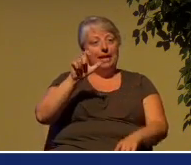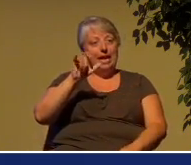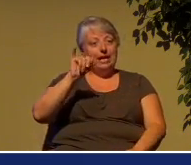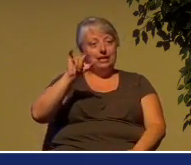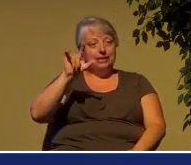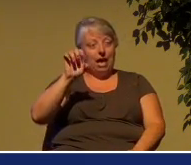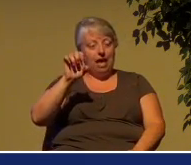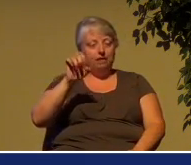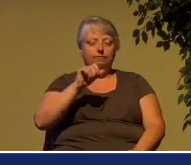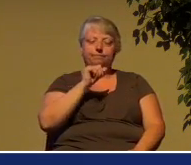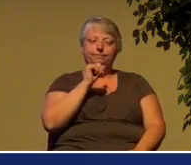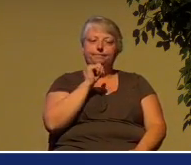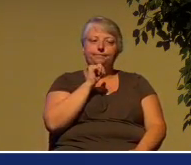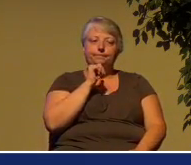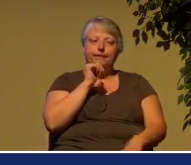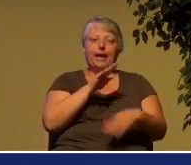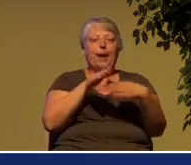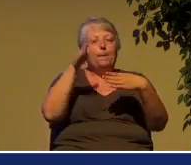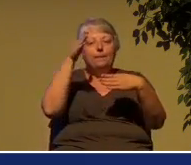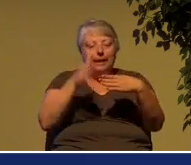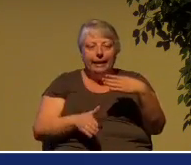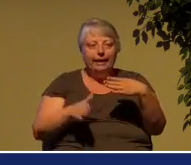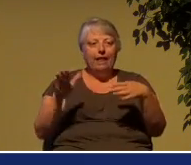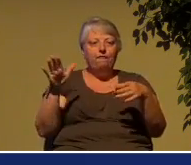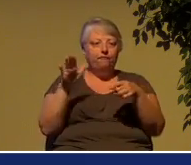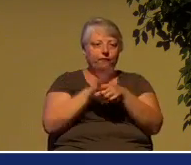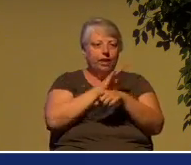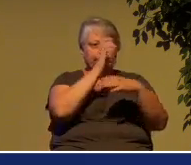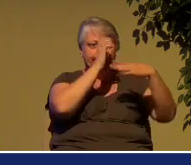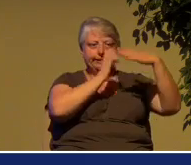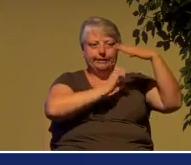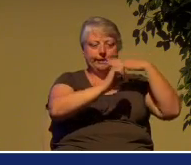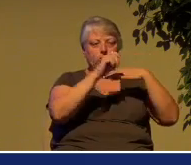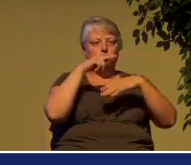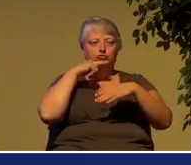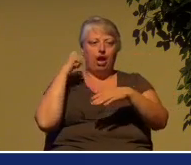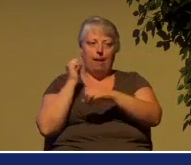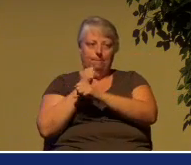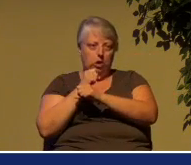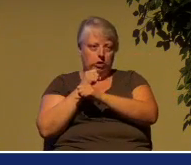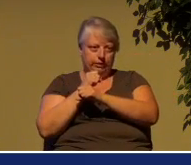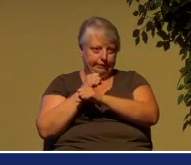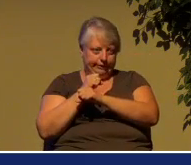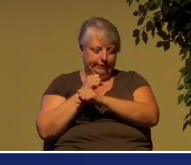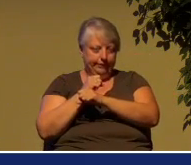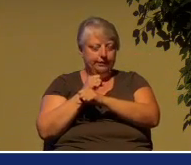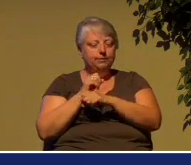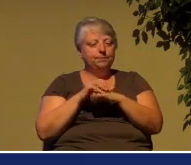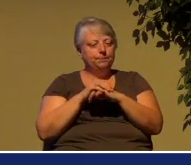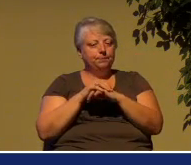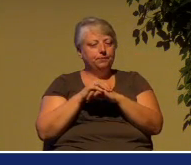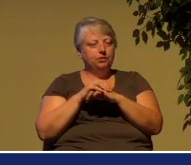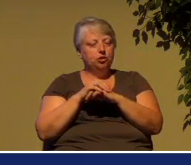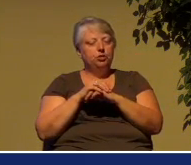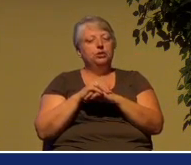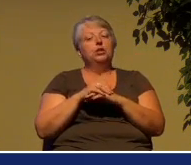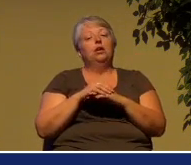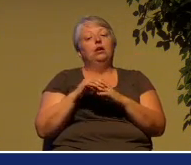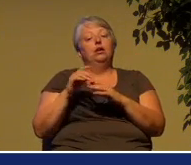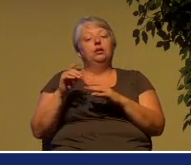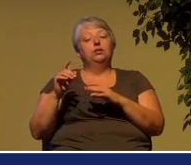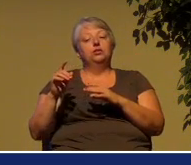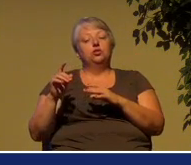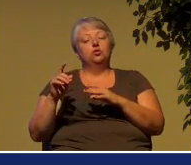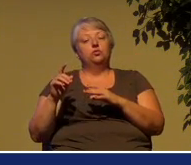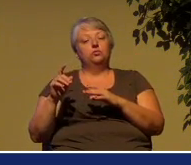intent of the vision of Ezekiel's dry bones as we have read about it. Because consider this, though they came